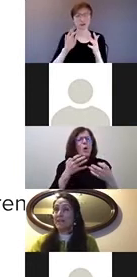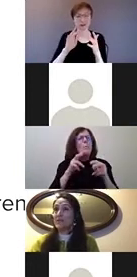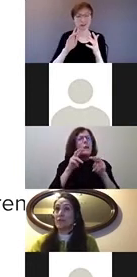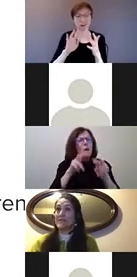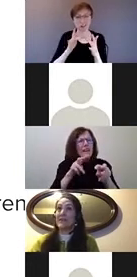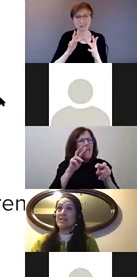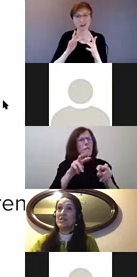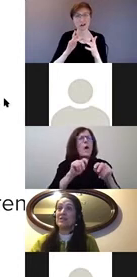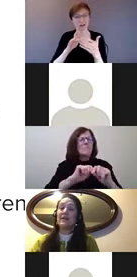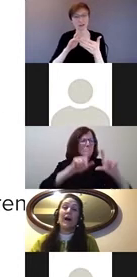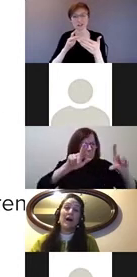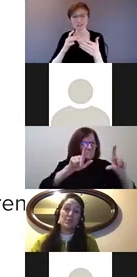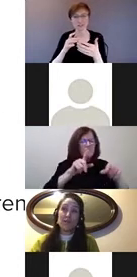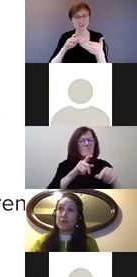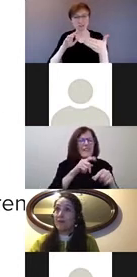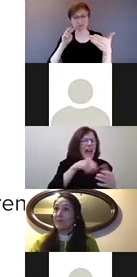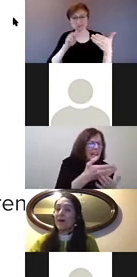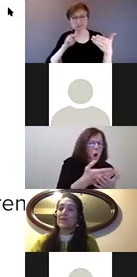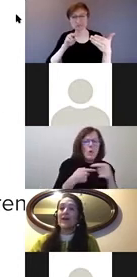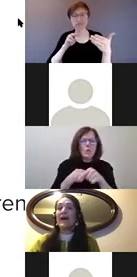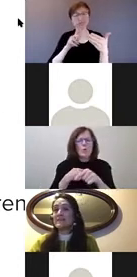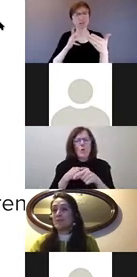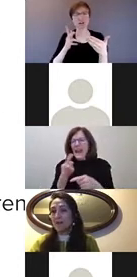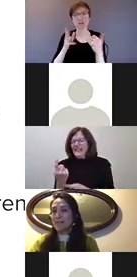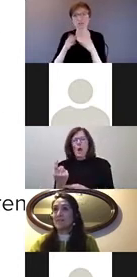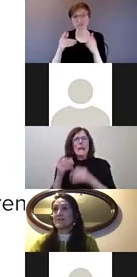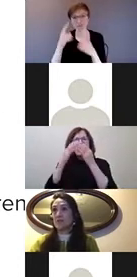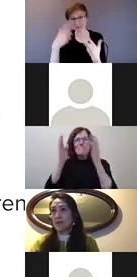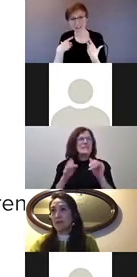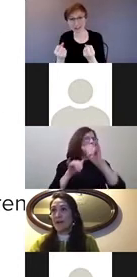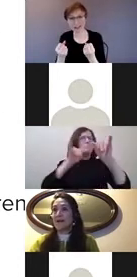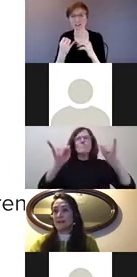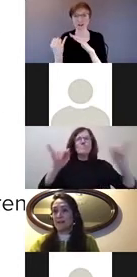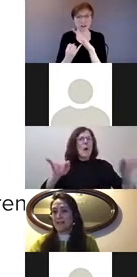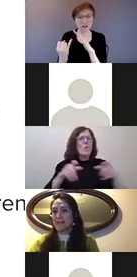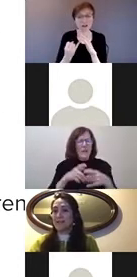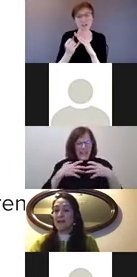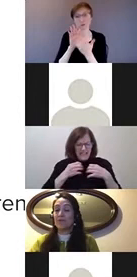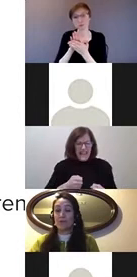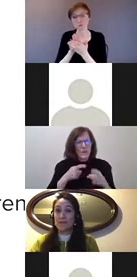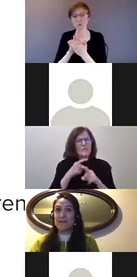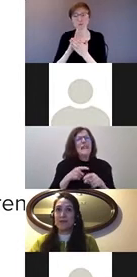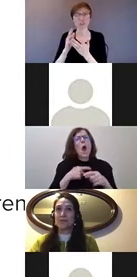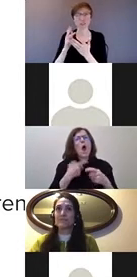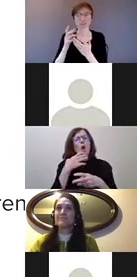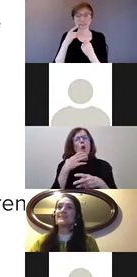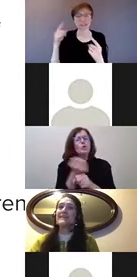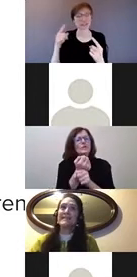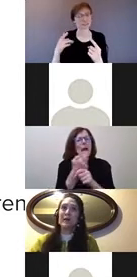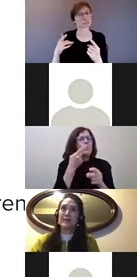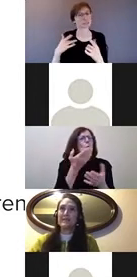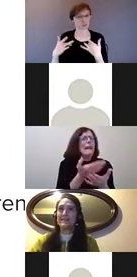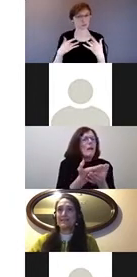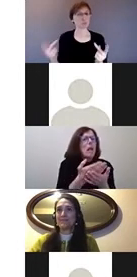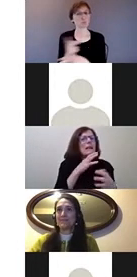loneliness or isolation, general mental health, as well as their school year and academic success for this year. Next